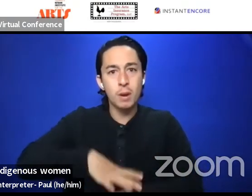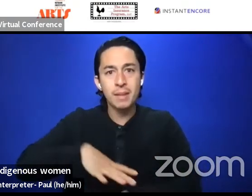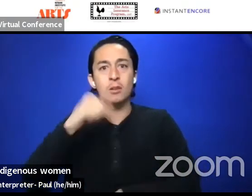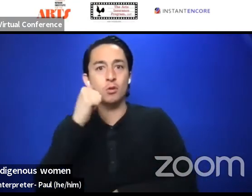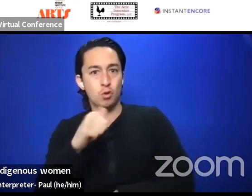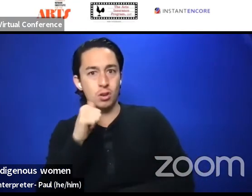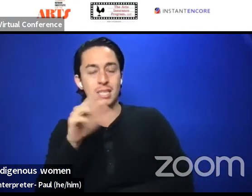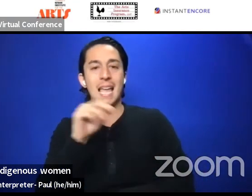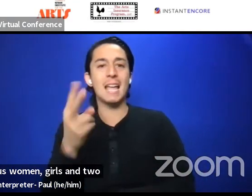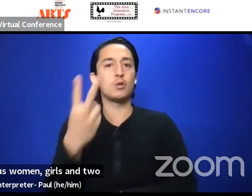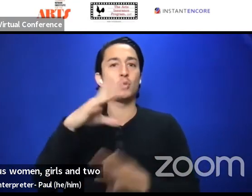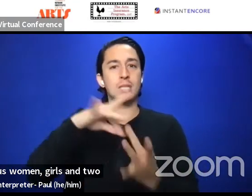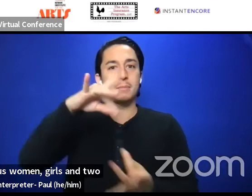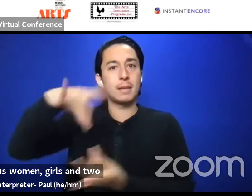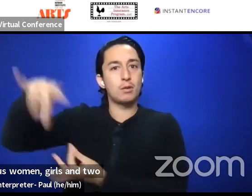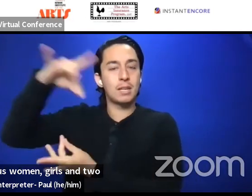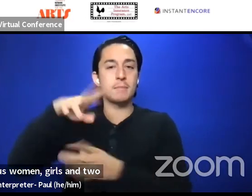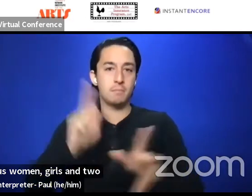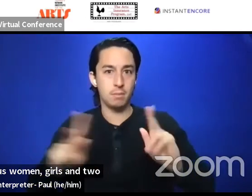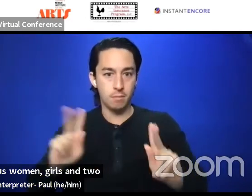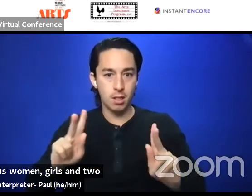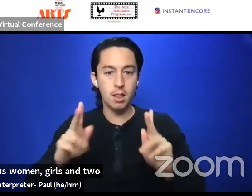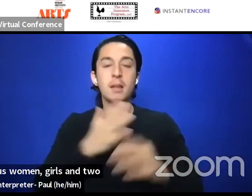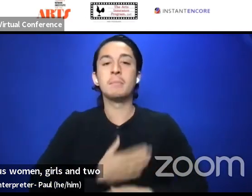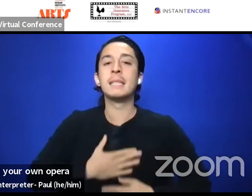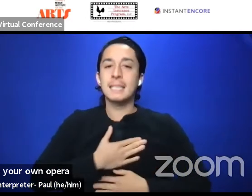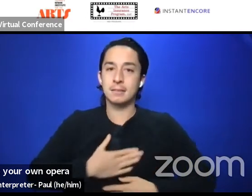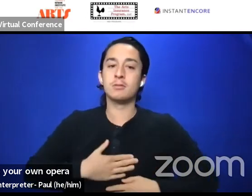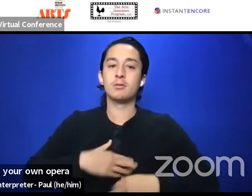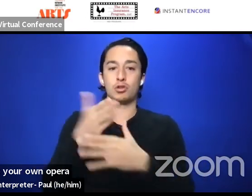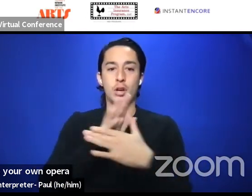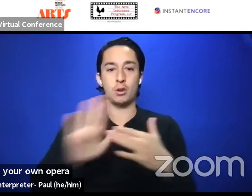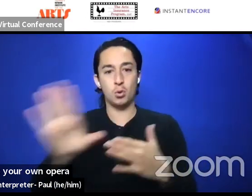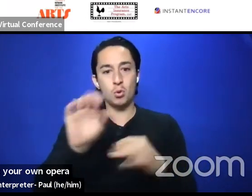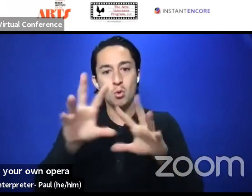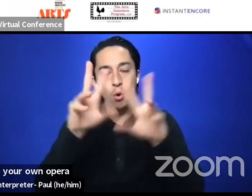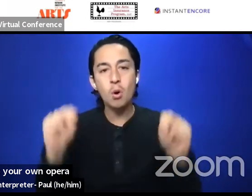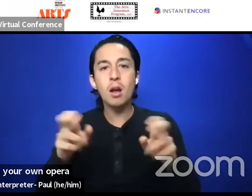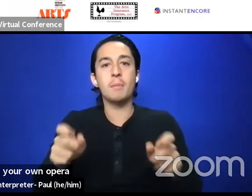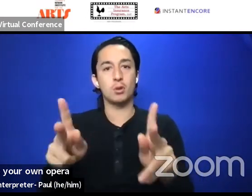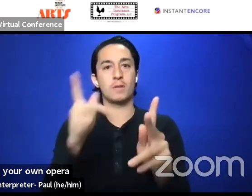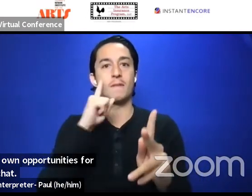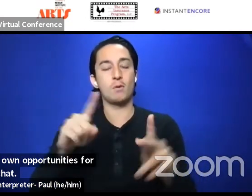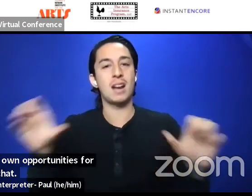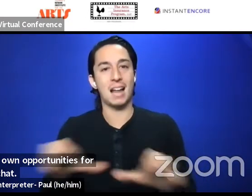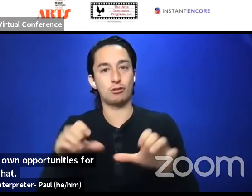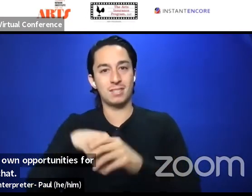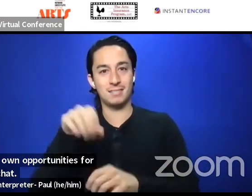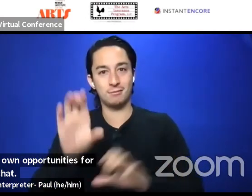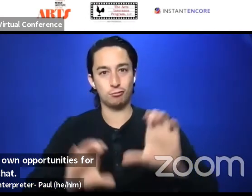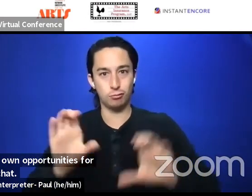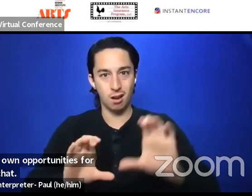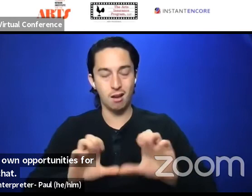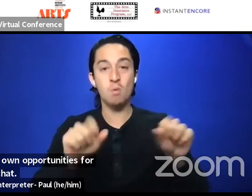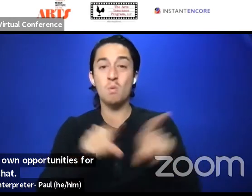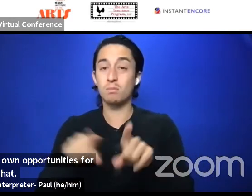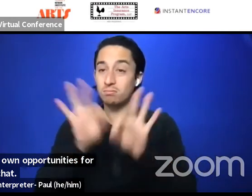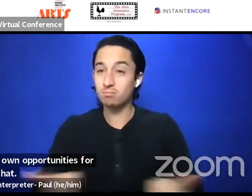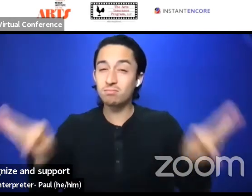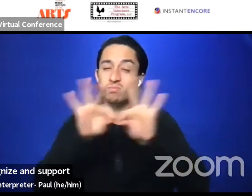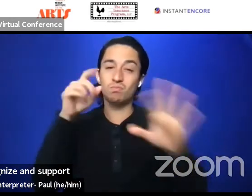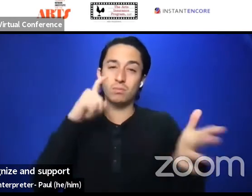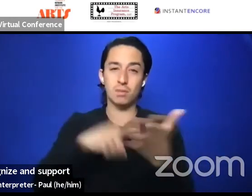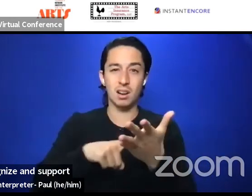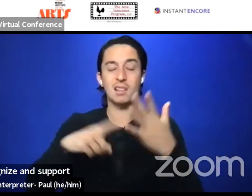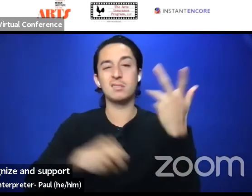two-spirit peoples. Please share your own opportunities for action in the chat. It's also important to recognize and support